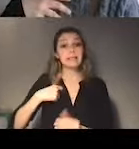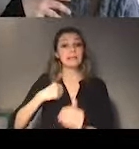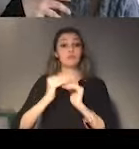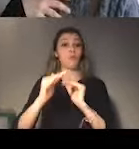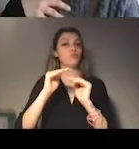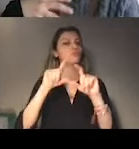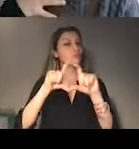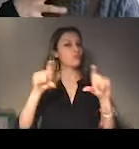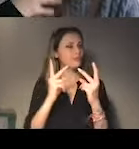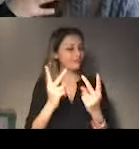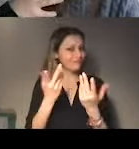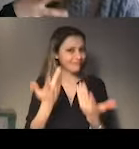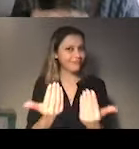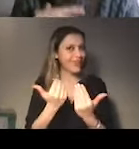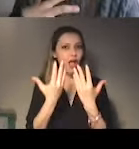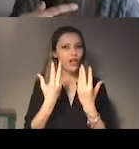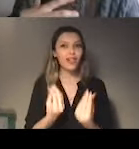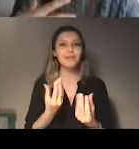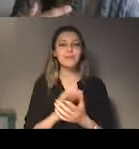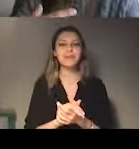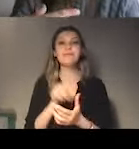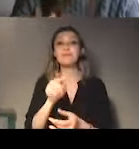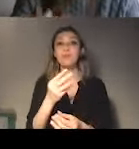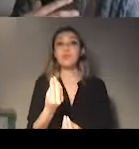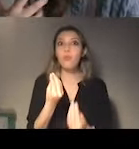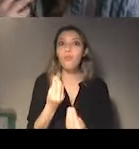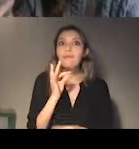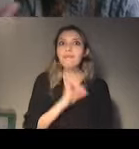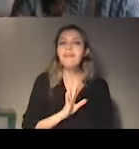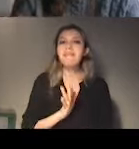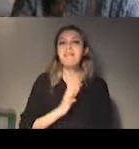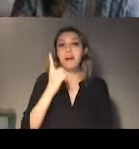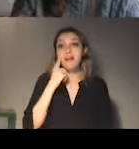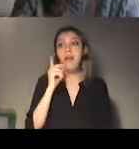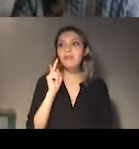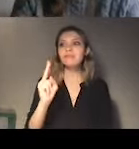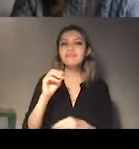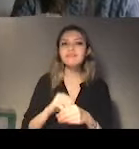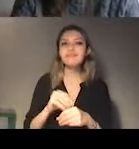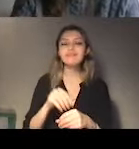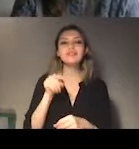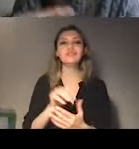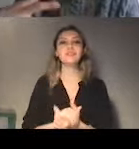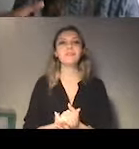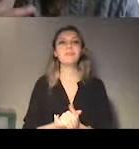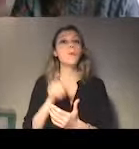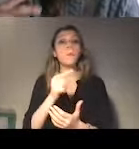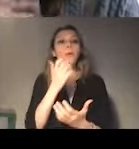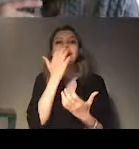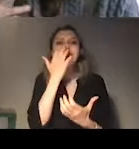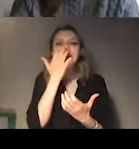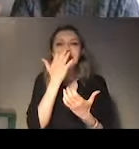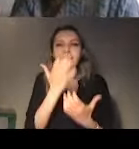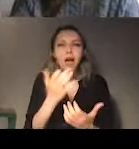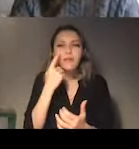Not only in contributing in the implementation of this recommendation throughout the daily